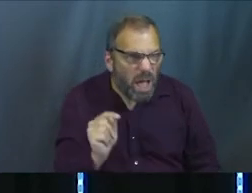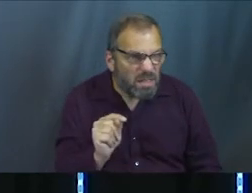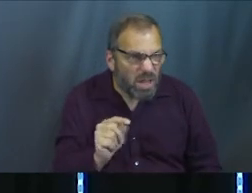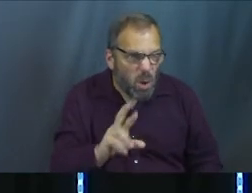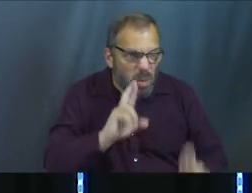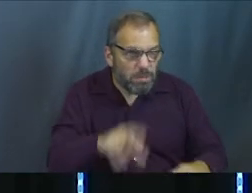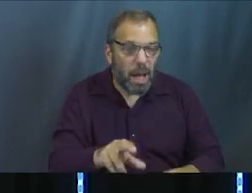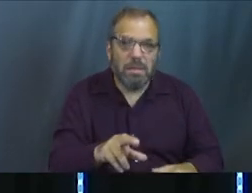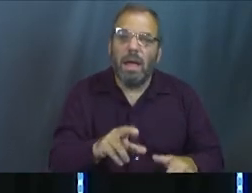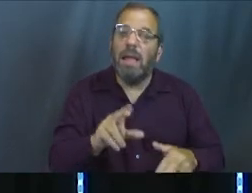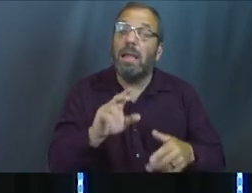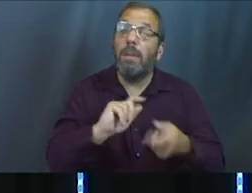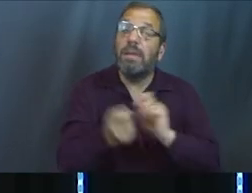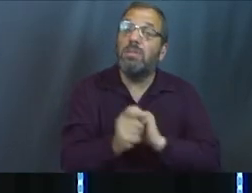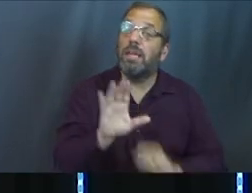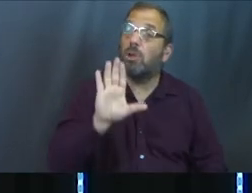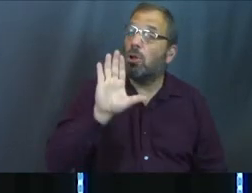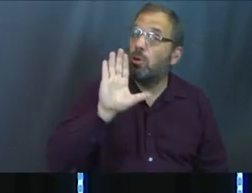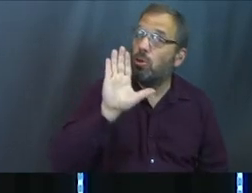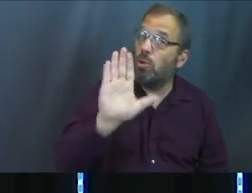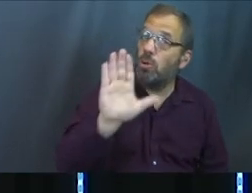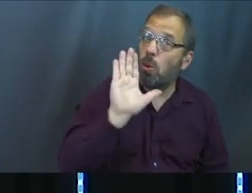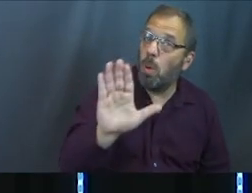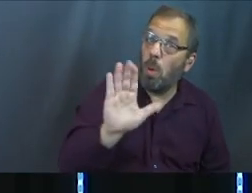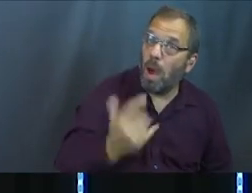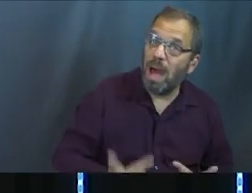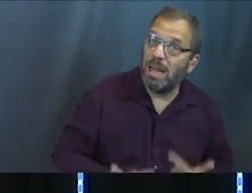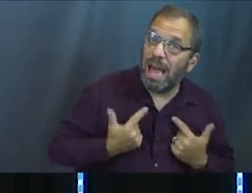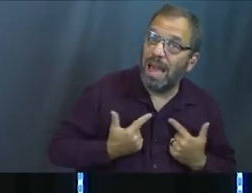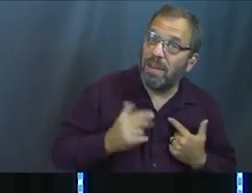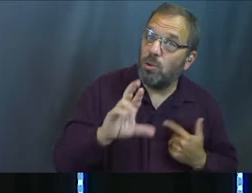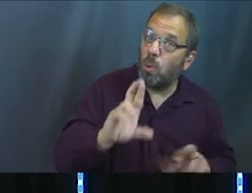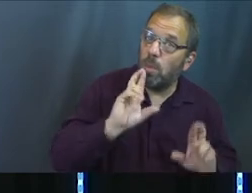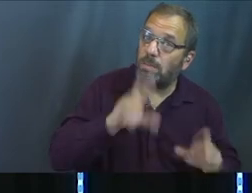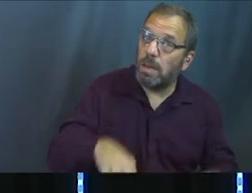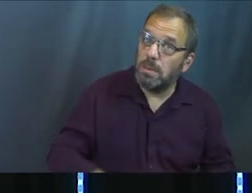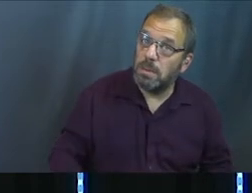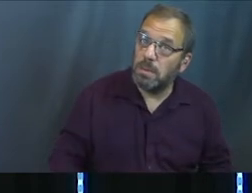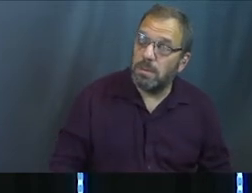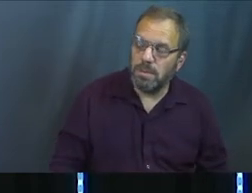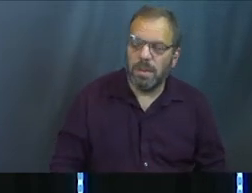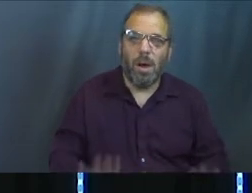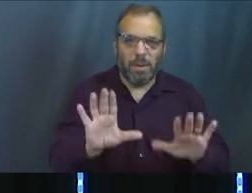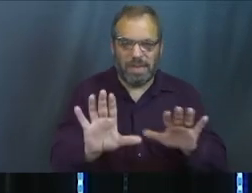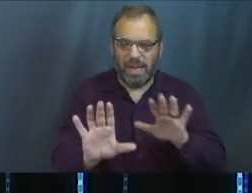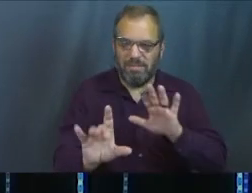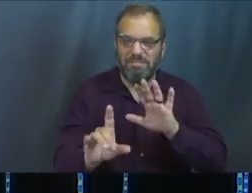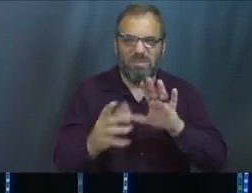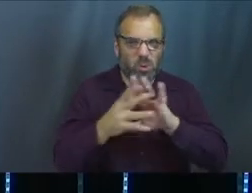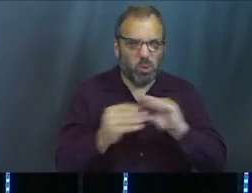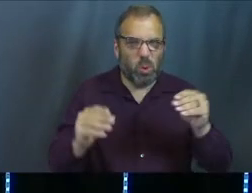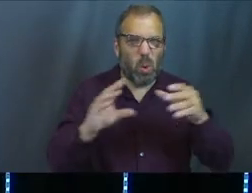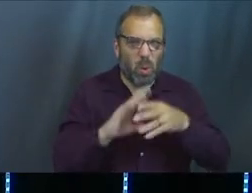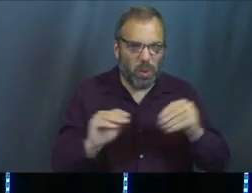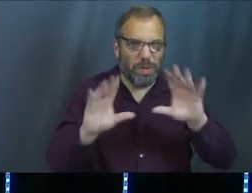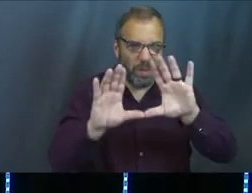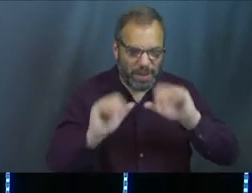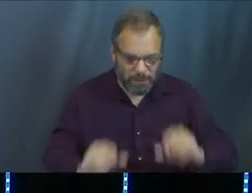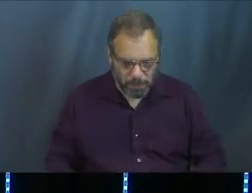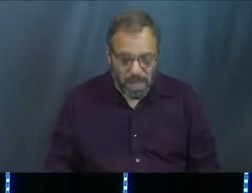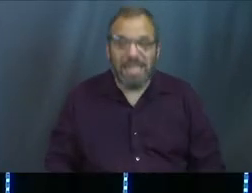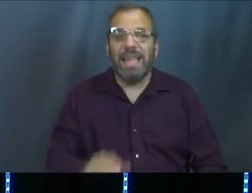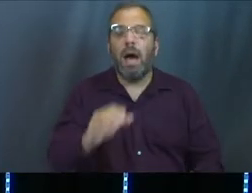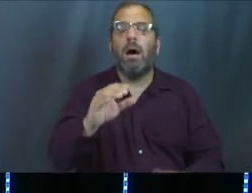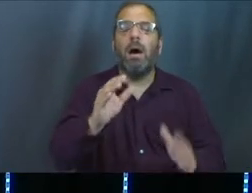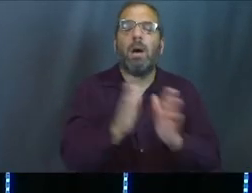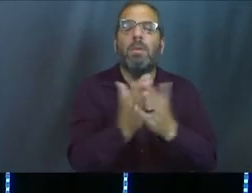His response might change the way that we, in our own humanity, look at our responses and what we're doing. So let's take a look at this story. Let's move forward. We're going to